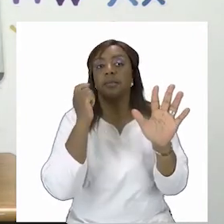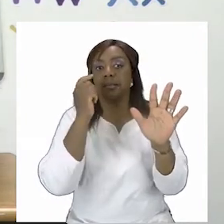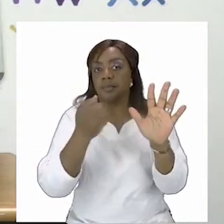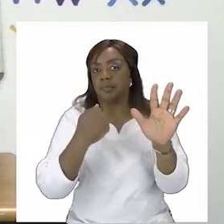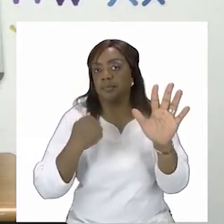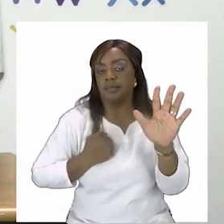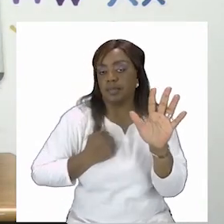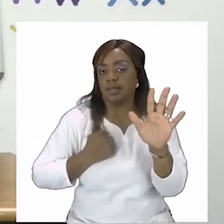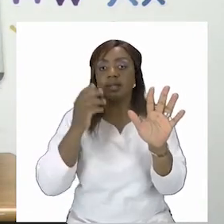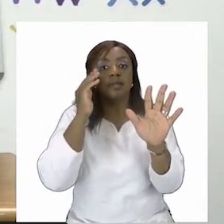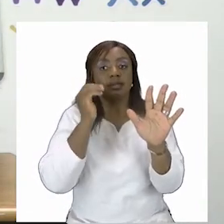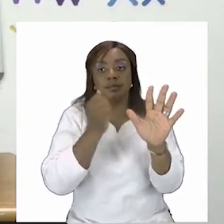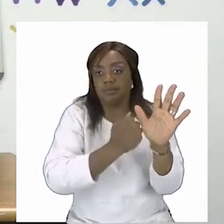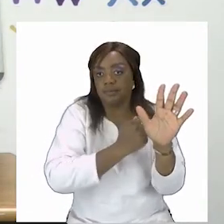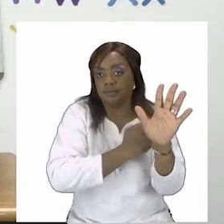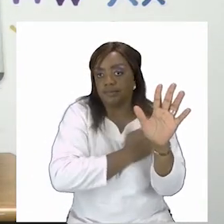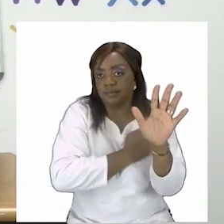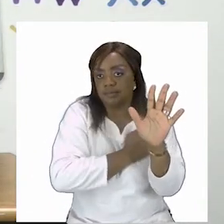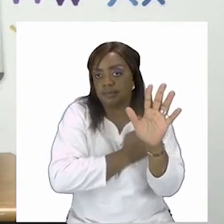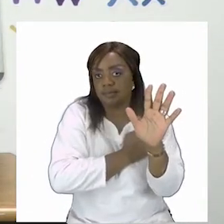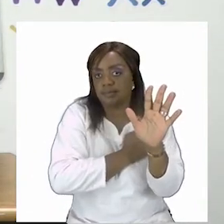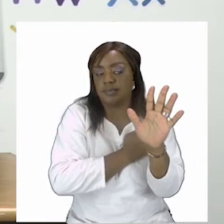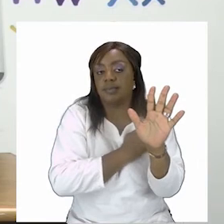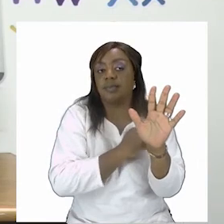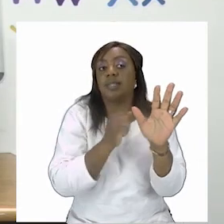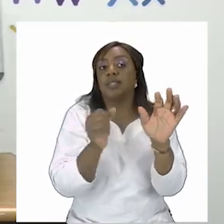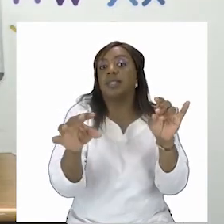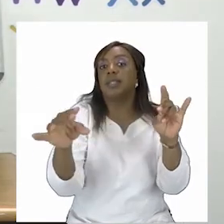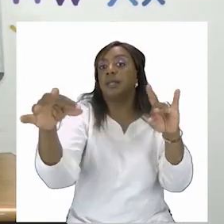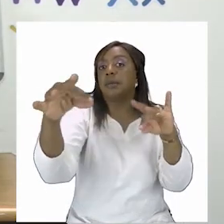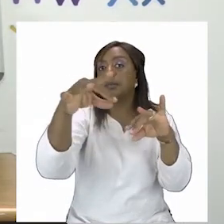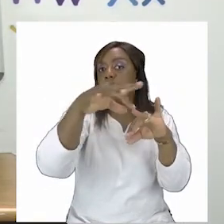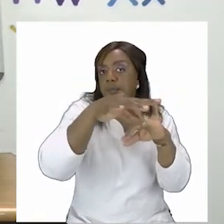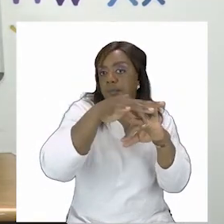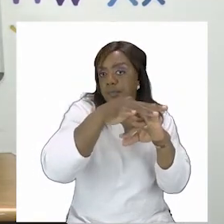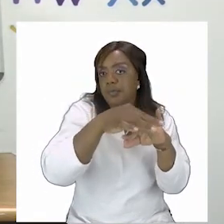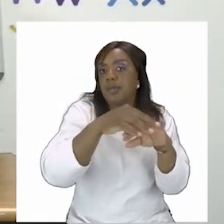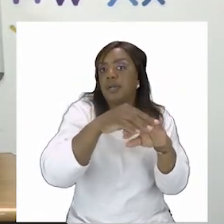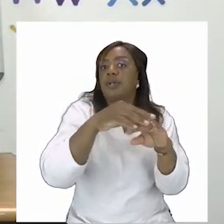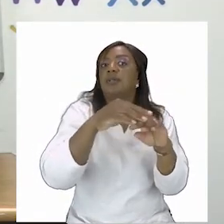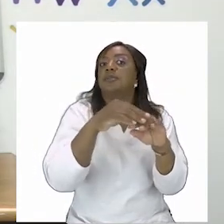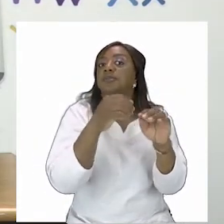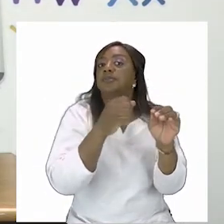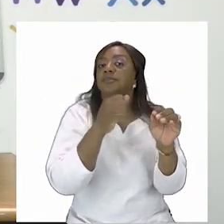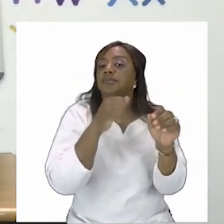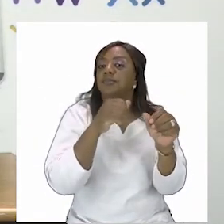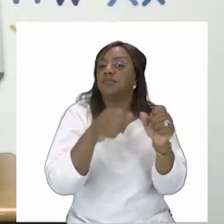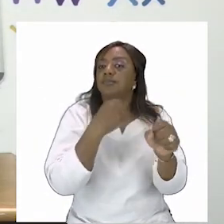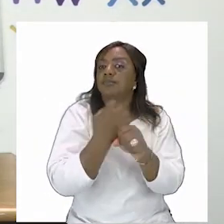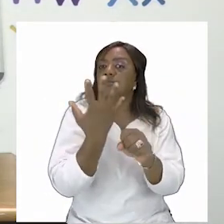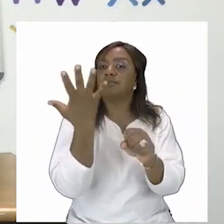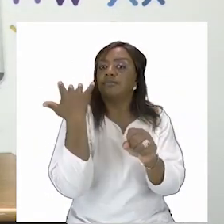and grandmother came together to build their family to and they